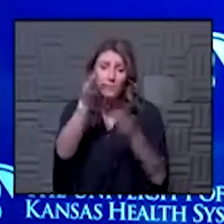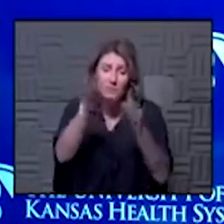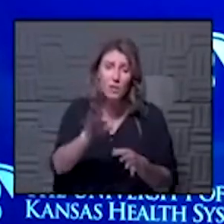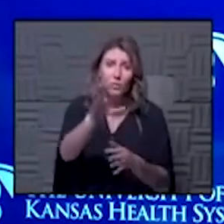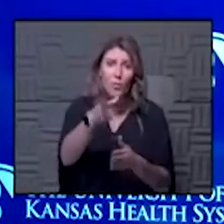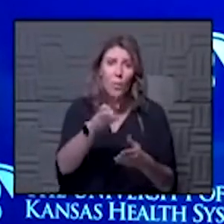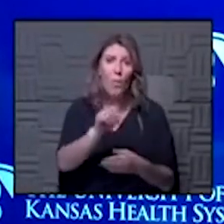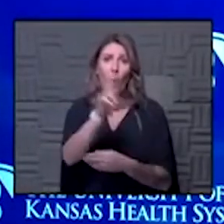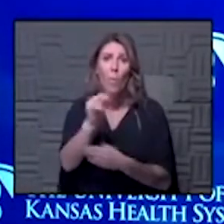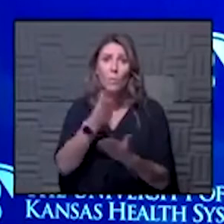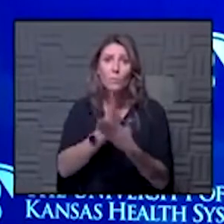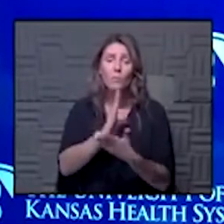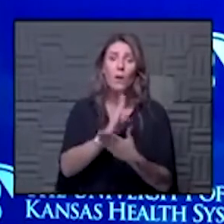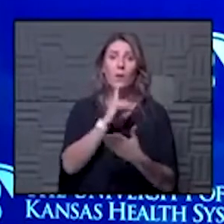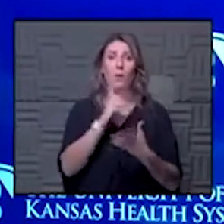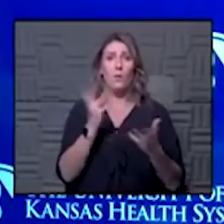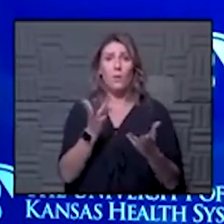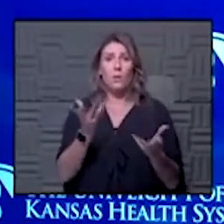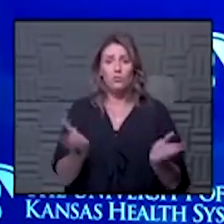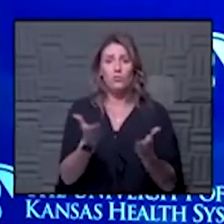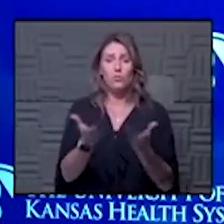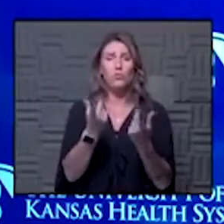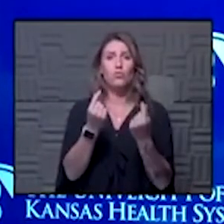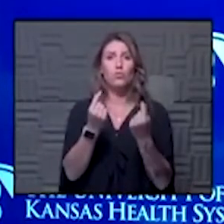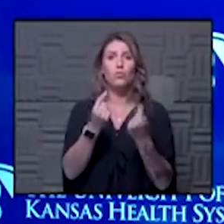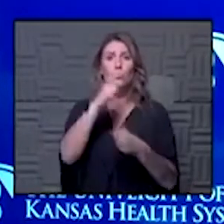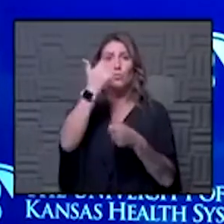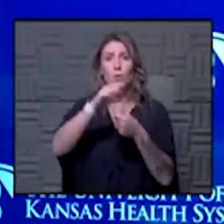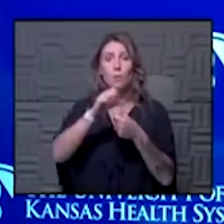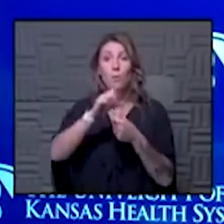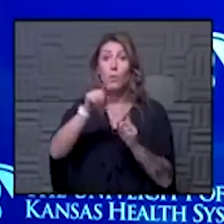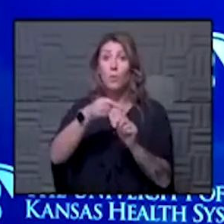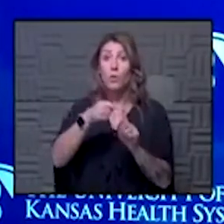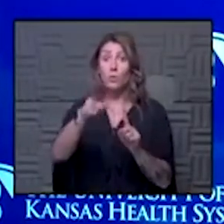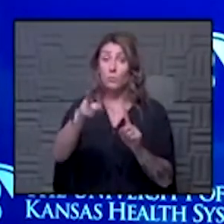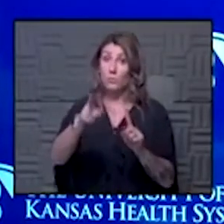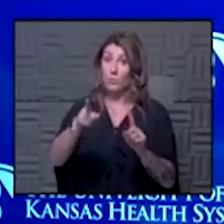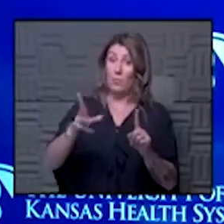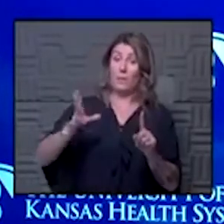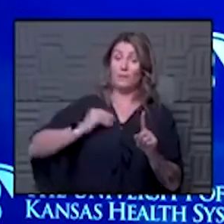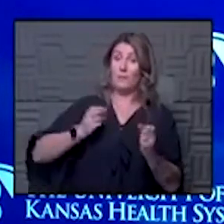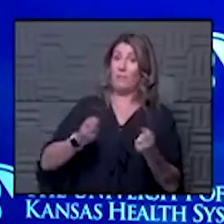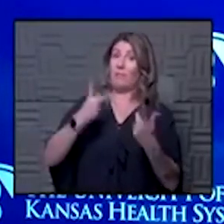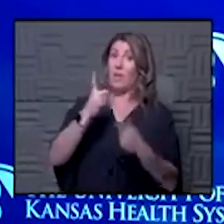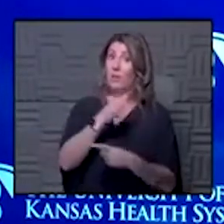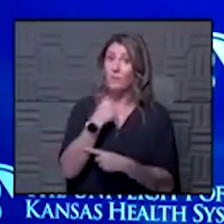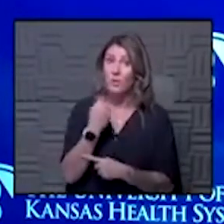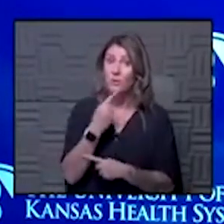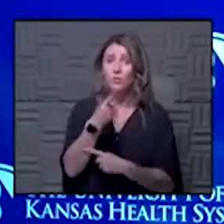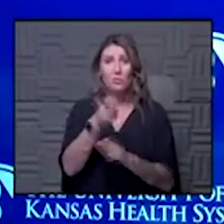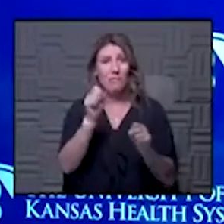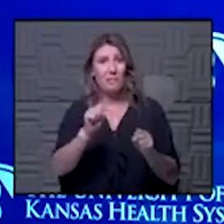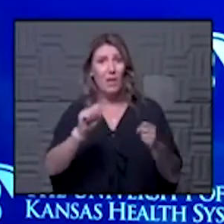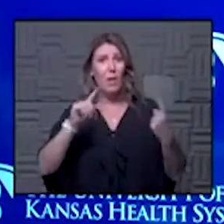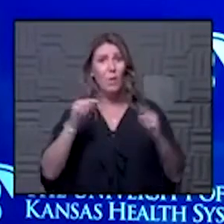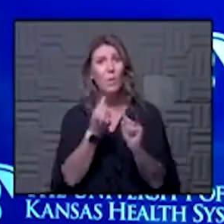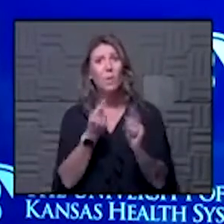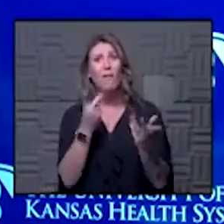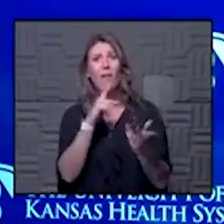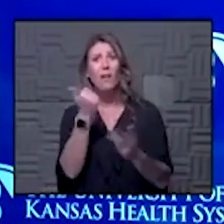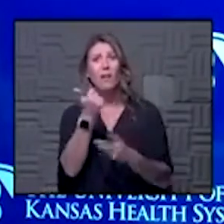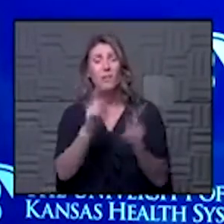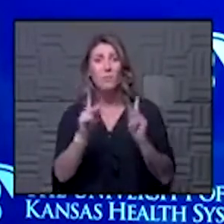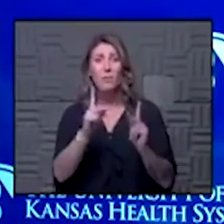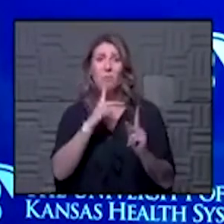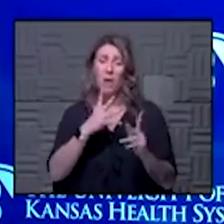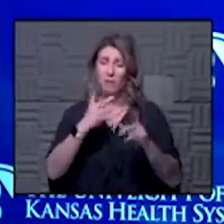the one thing i would encourage you to do is remember that when you decide to take on a lot of risk you really can injure other people and i think that that's my